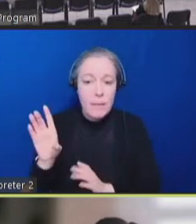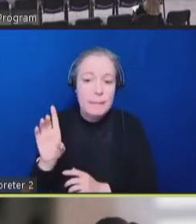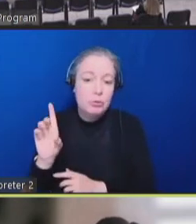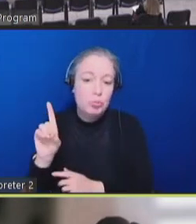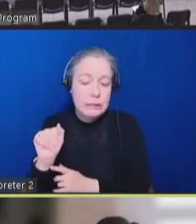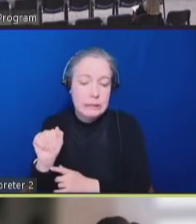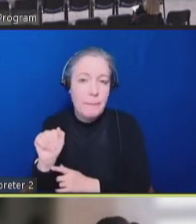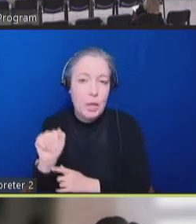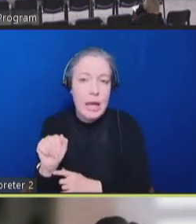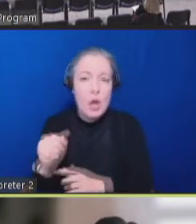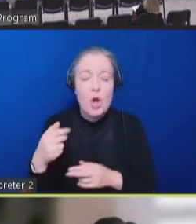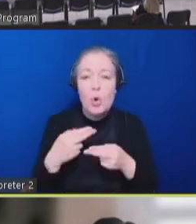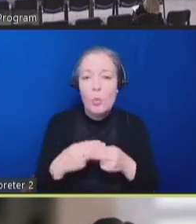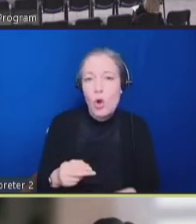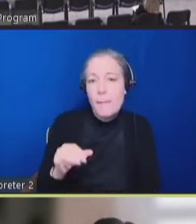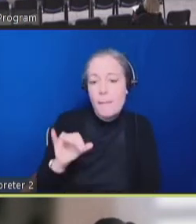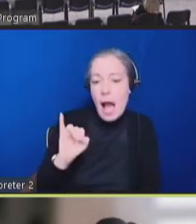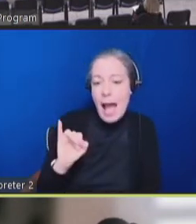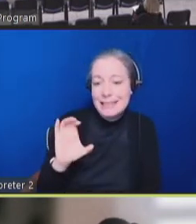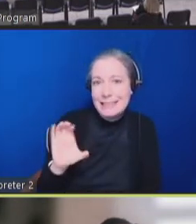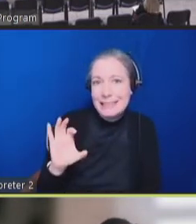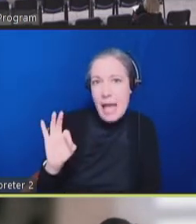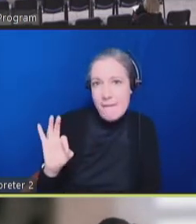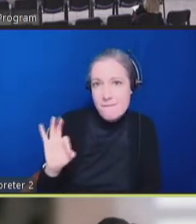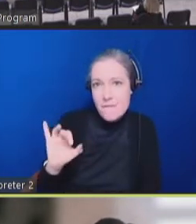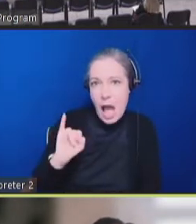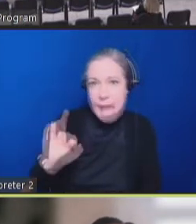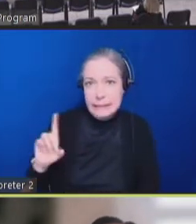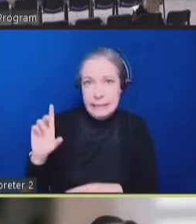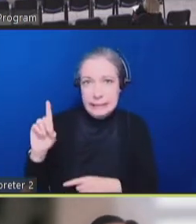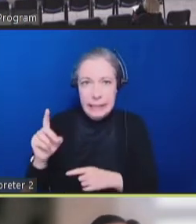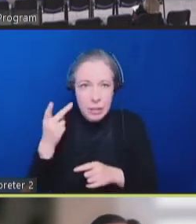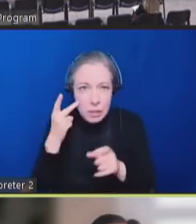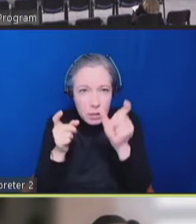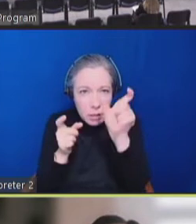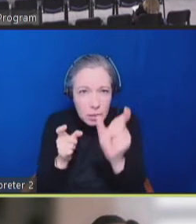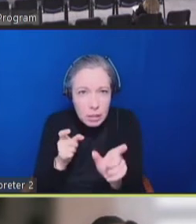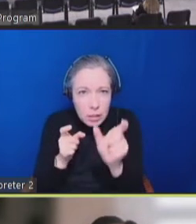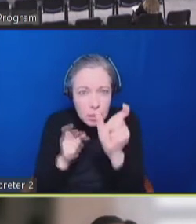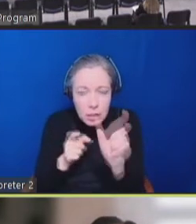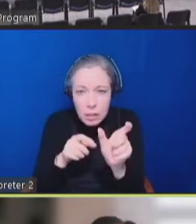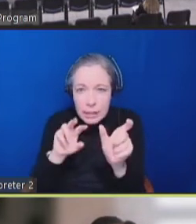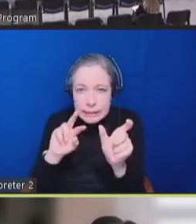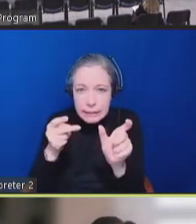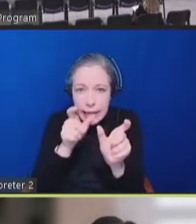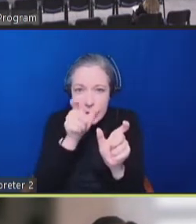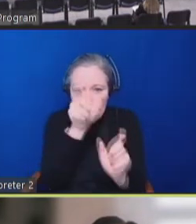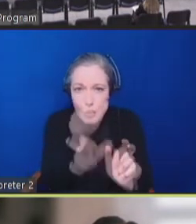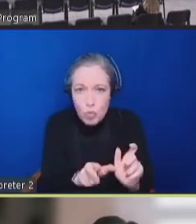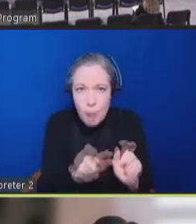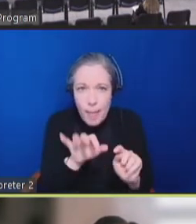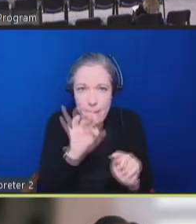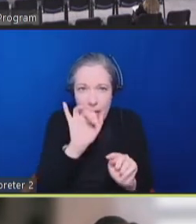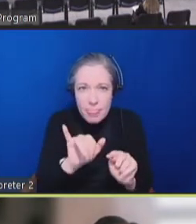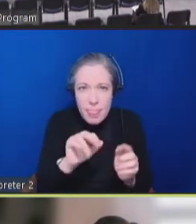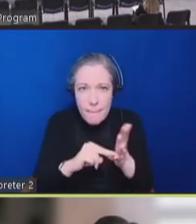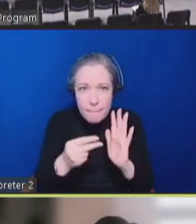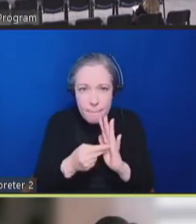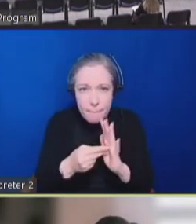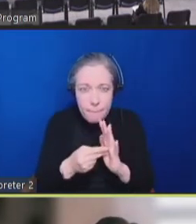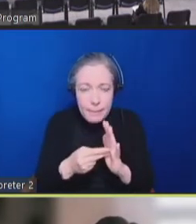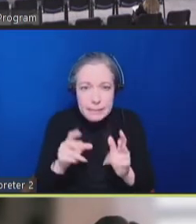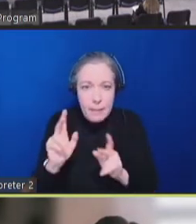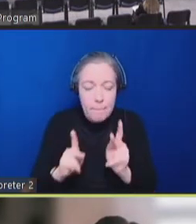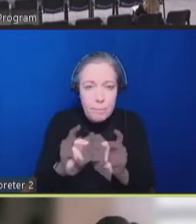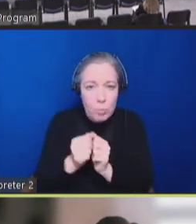abbreviation in the second column here. And so this slide is pulling from the original federal